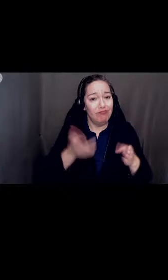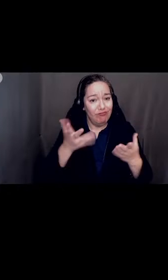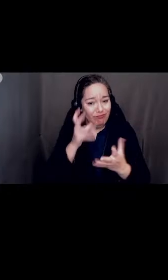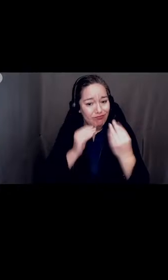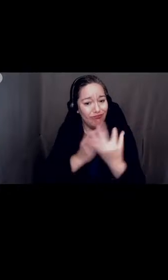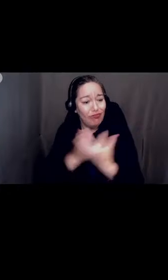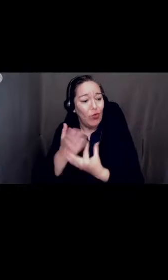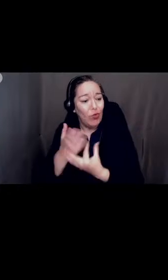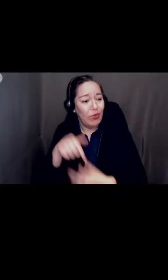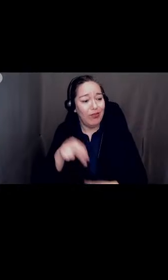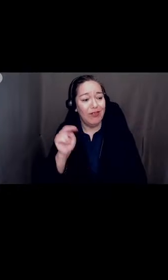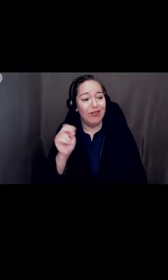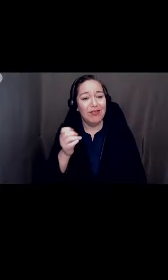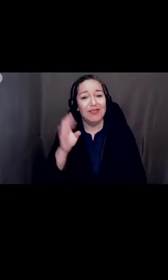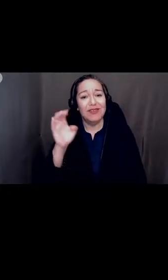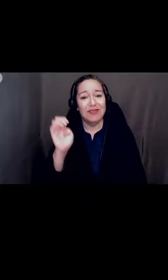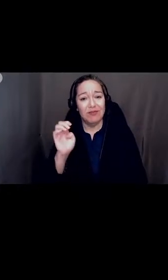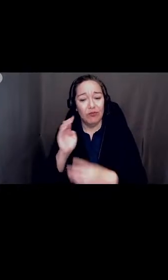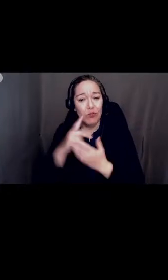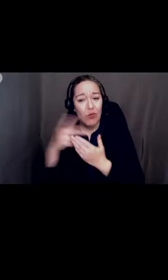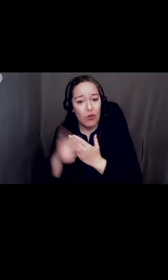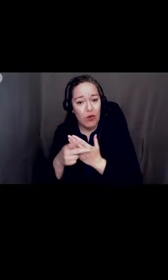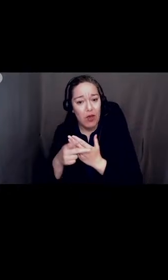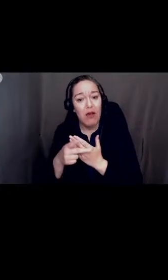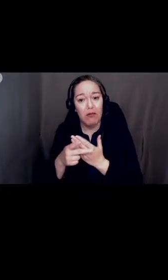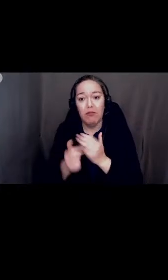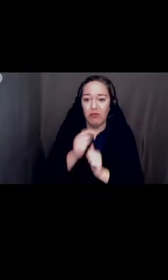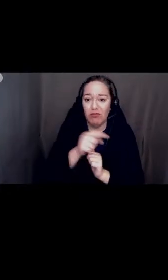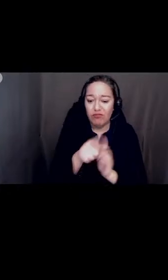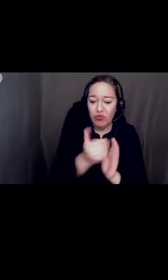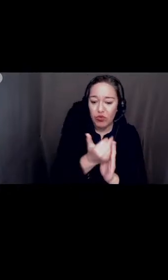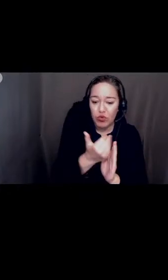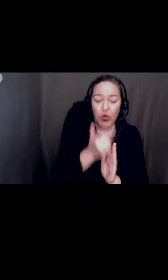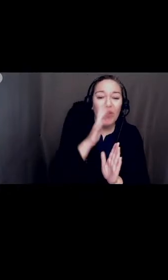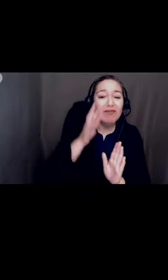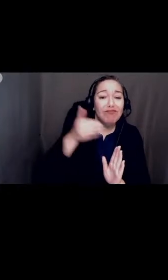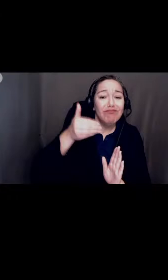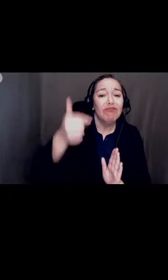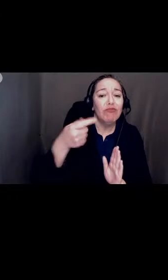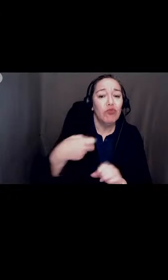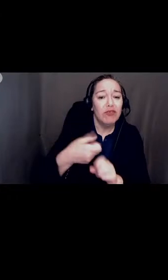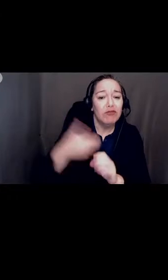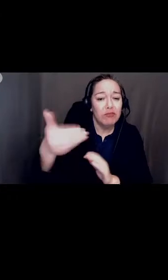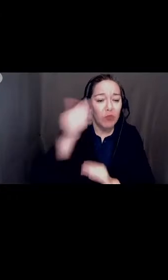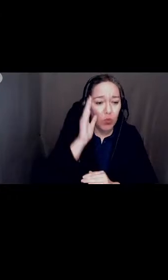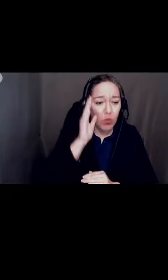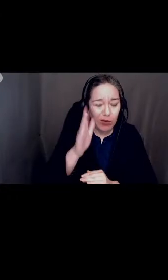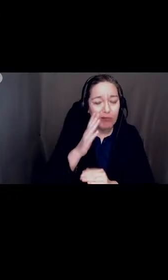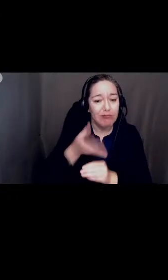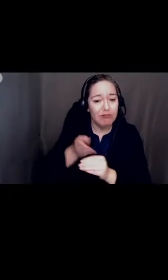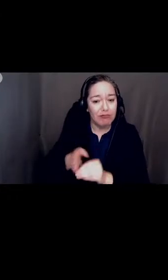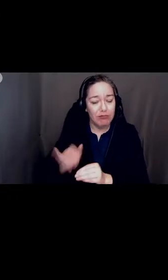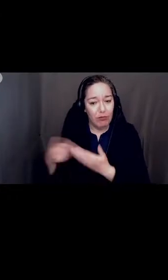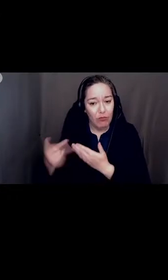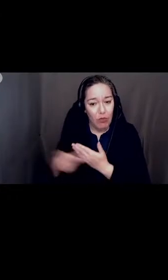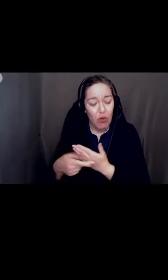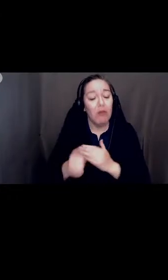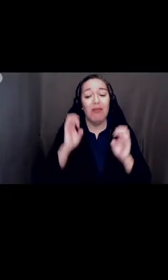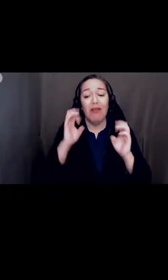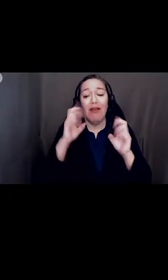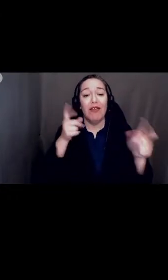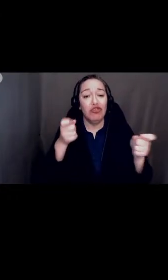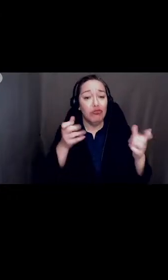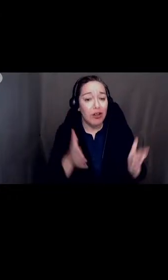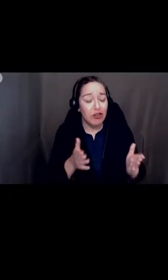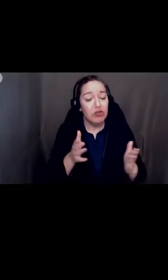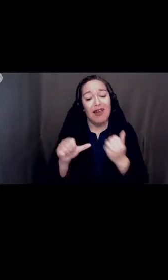administrators and we'll be going through in the following years. And then, in addition, the Ed Services Directors and Assistant Superintendent